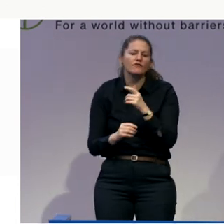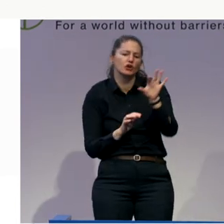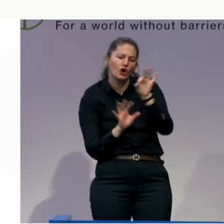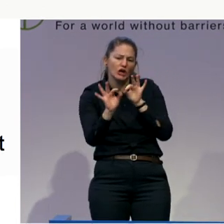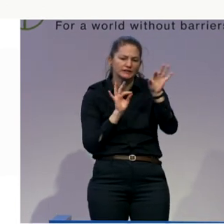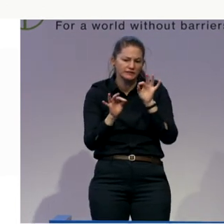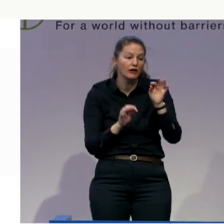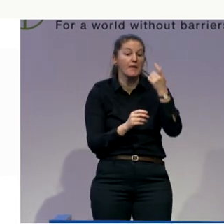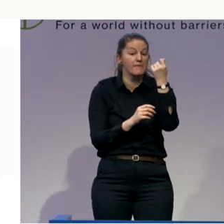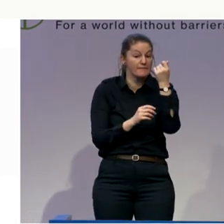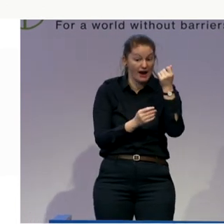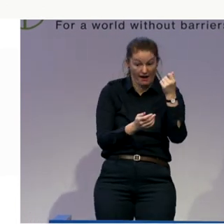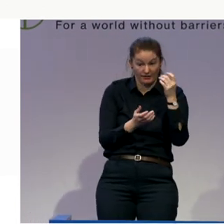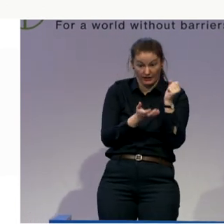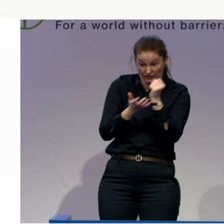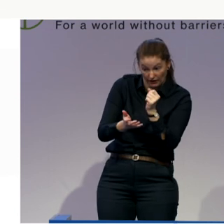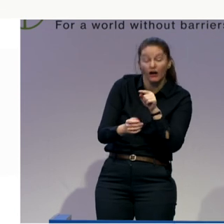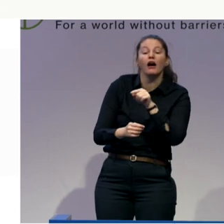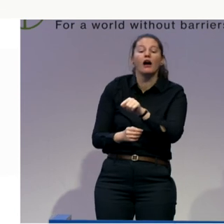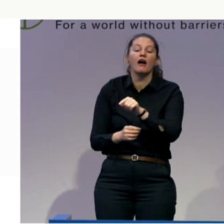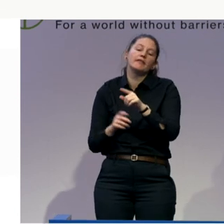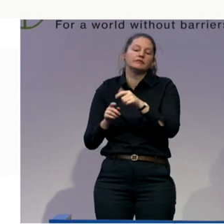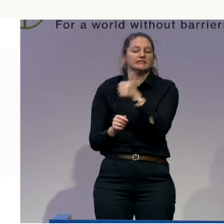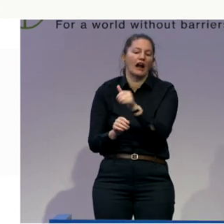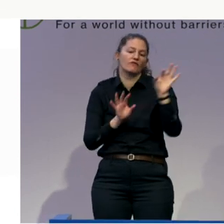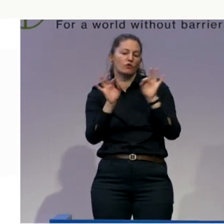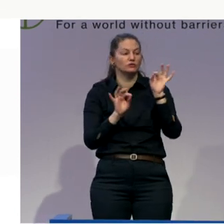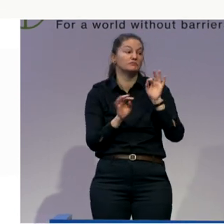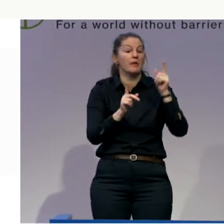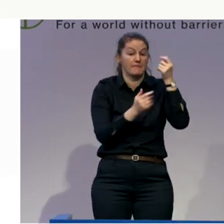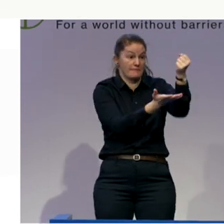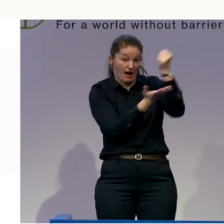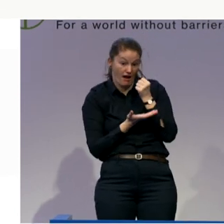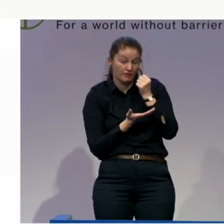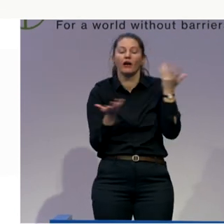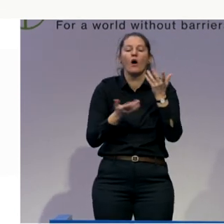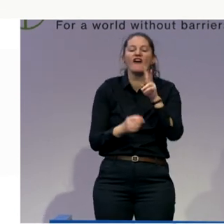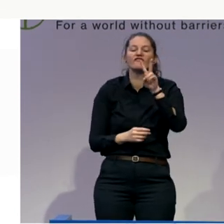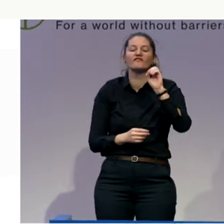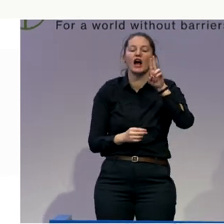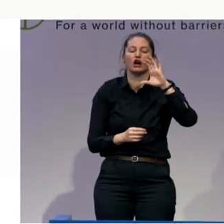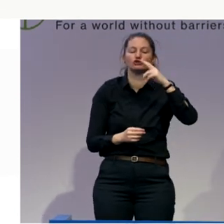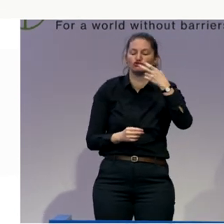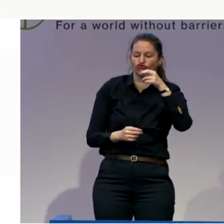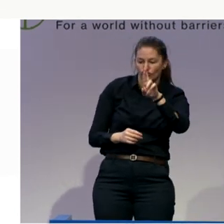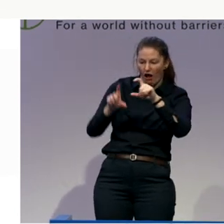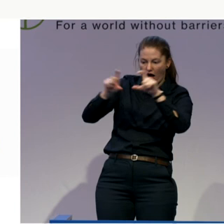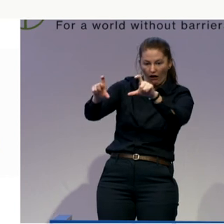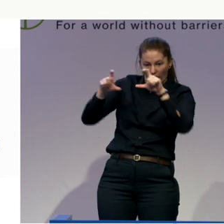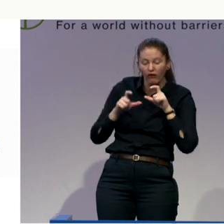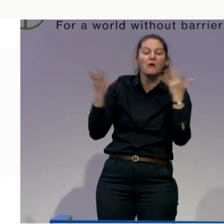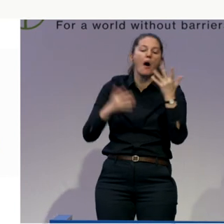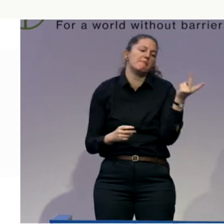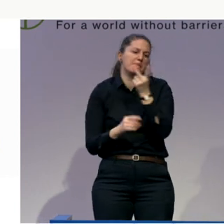They can also choose for a voucher system or for a combination. So they can have care as such,